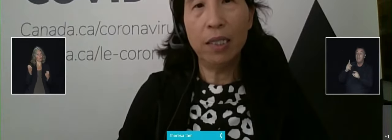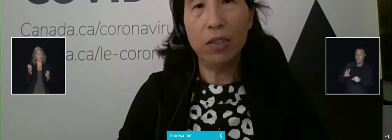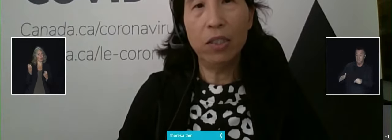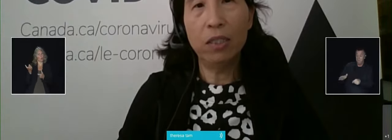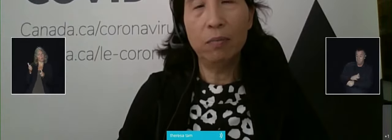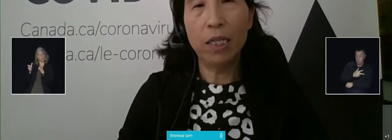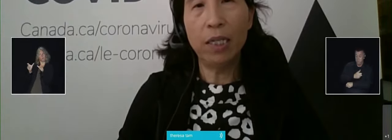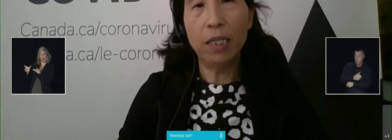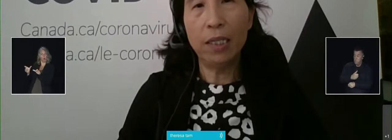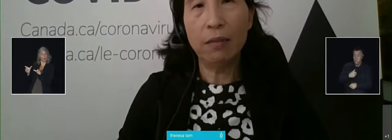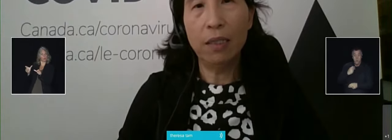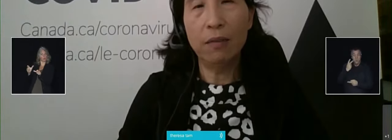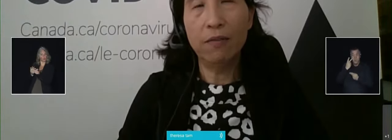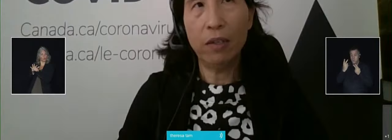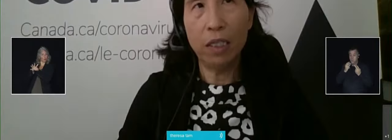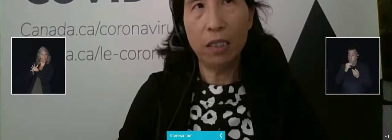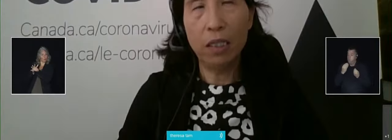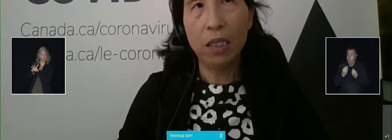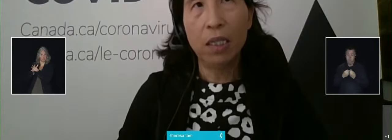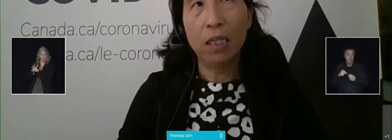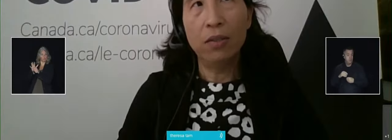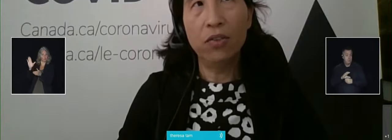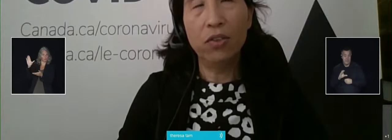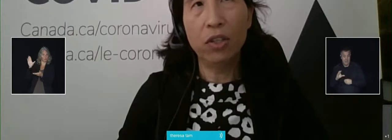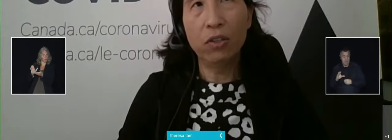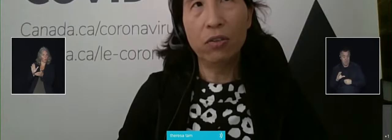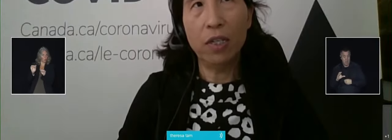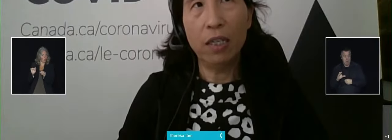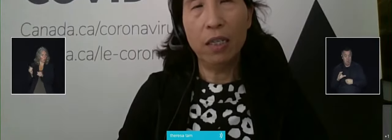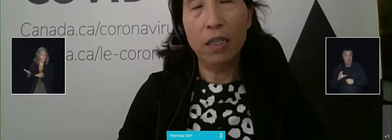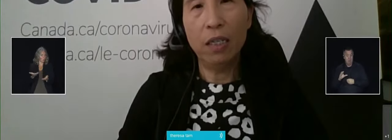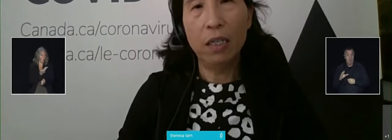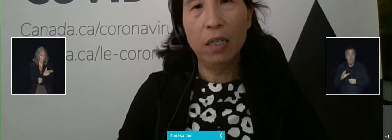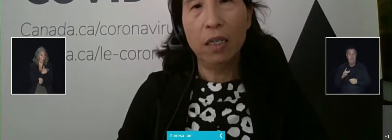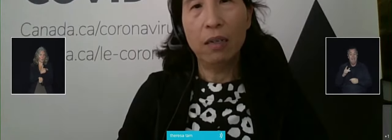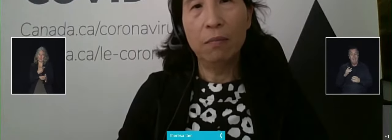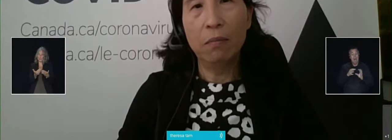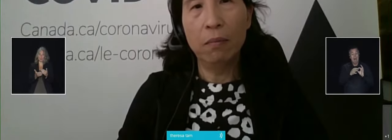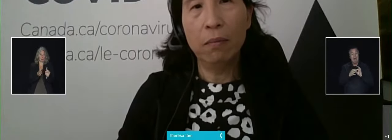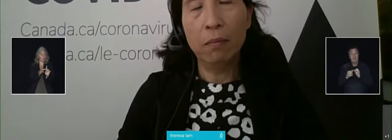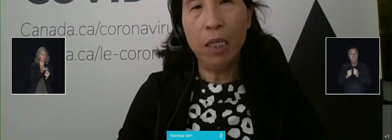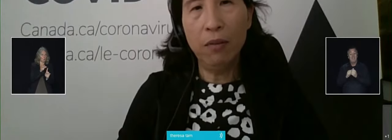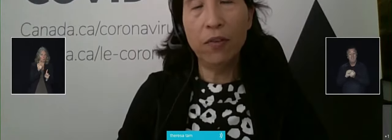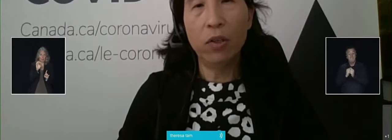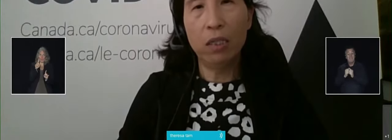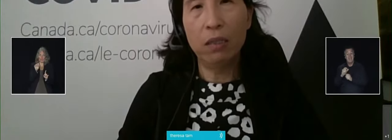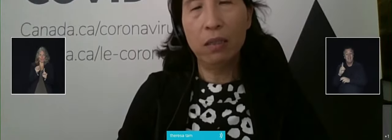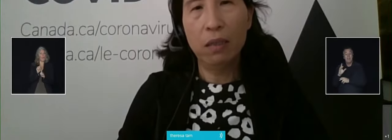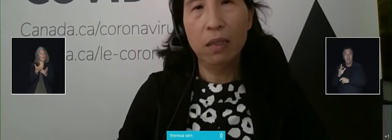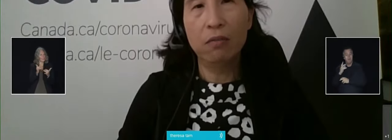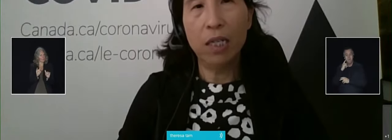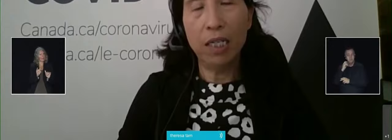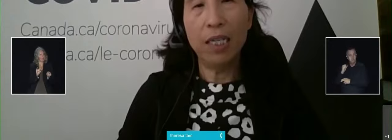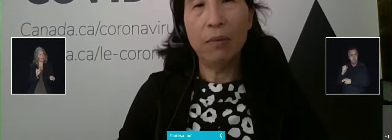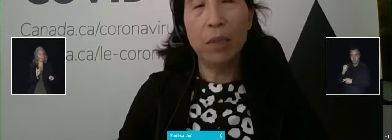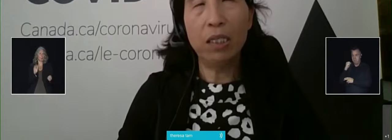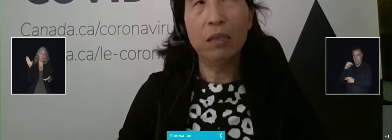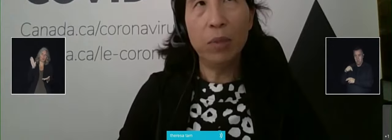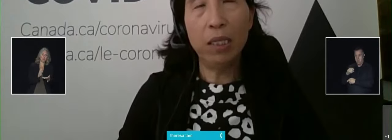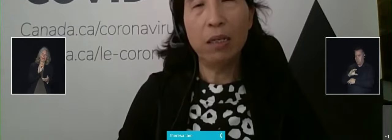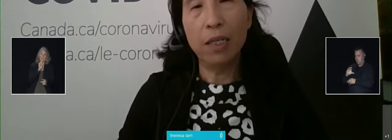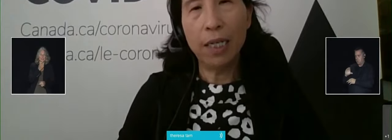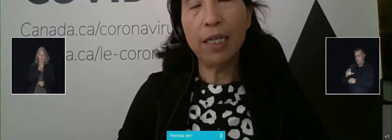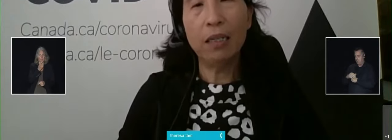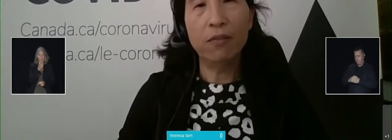hospitalizations by the Delta variant. And so I think key focus right now